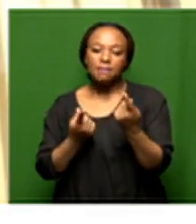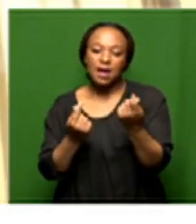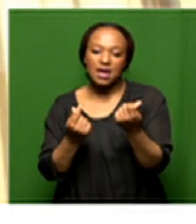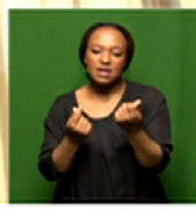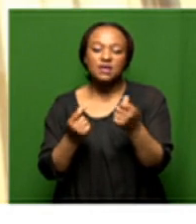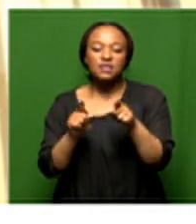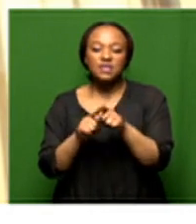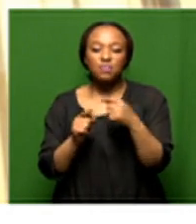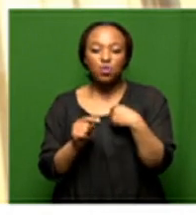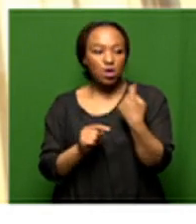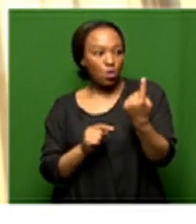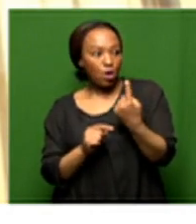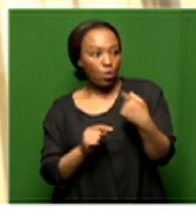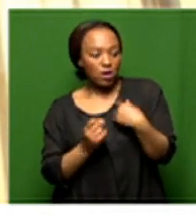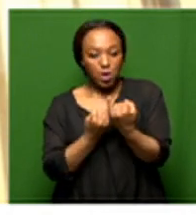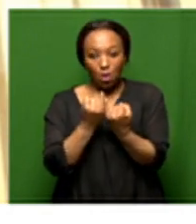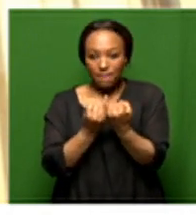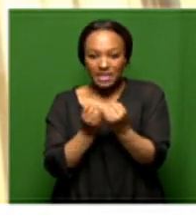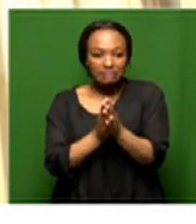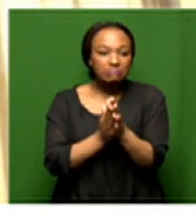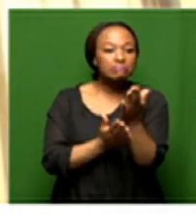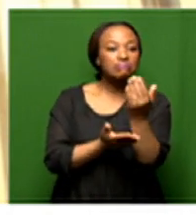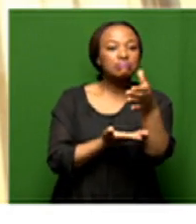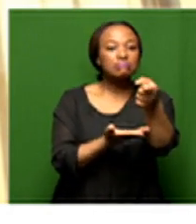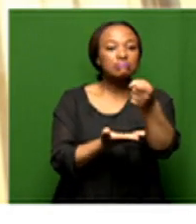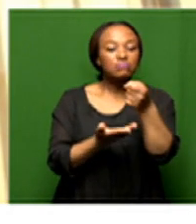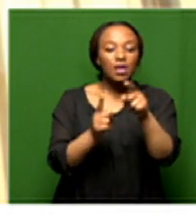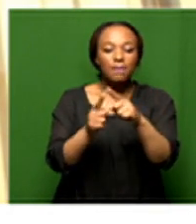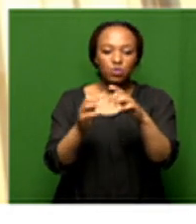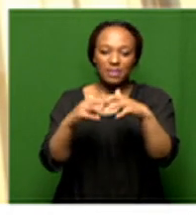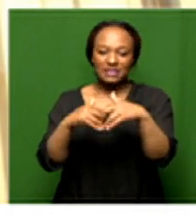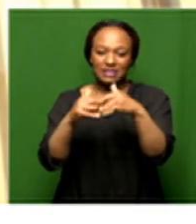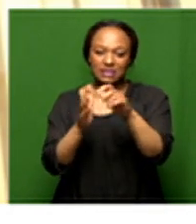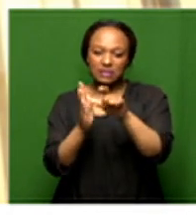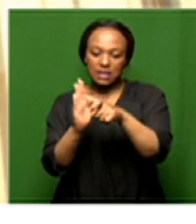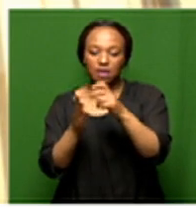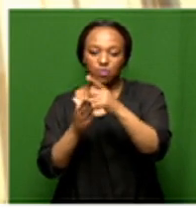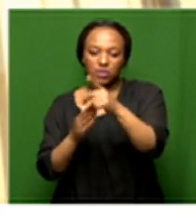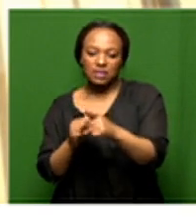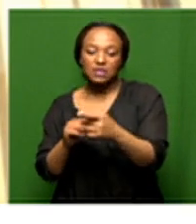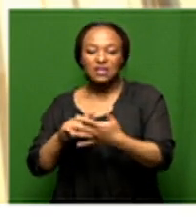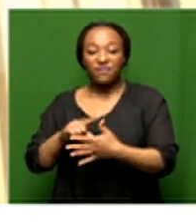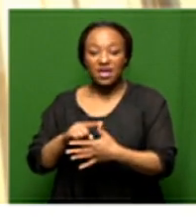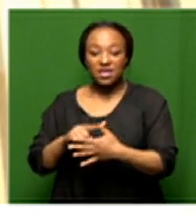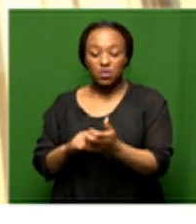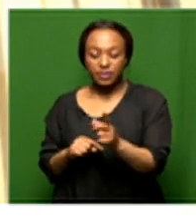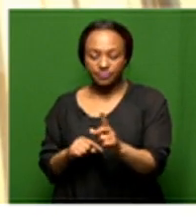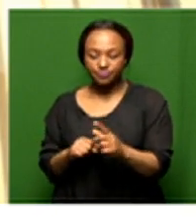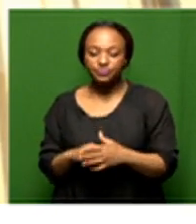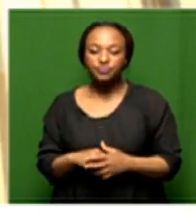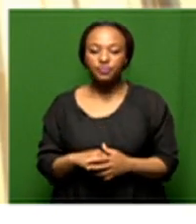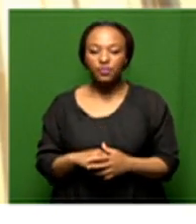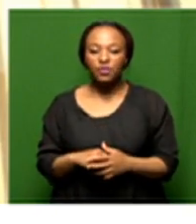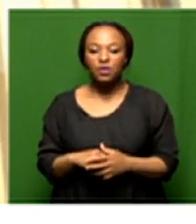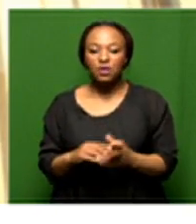obviously we are not the only ones competing for it but we need to be designing projects in that way and then the fifth one is that you need to